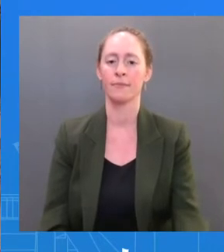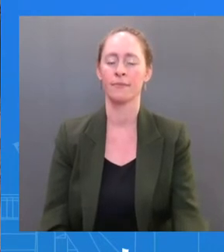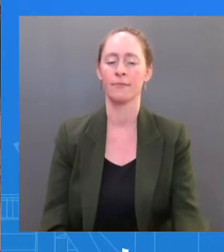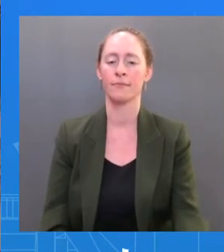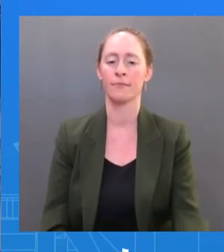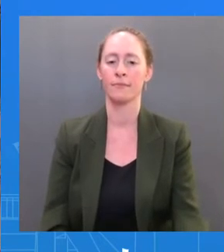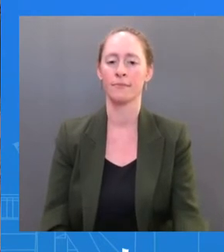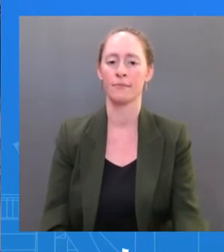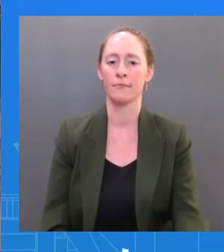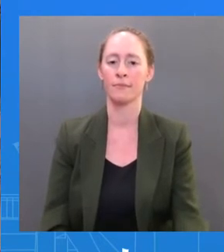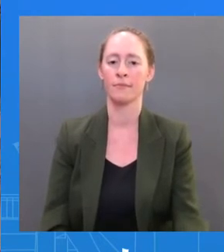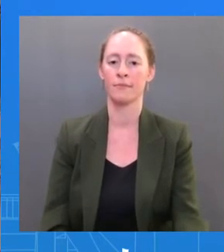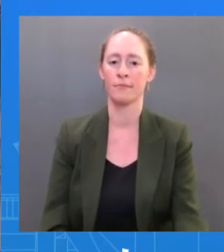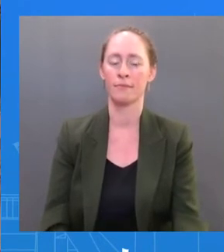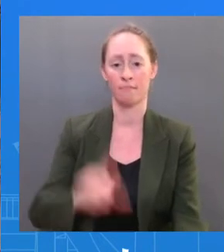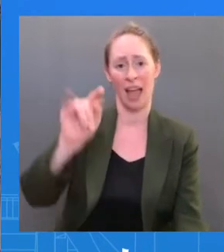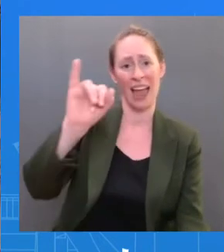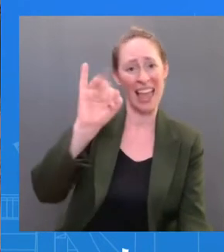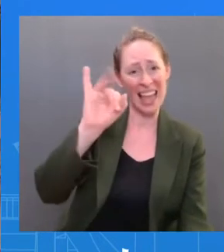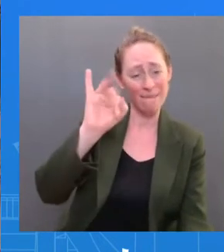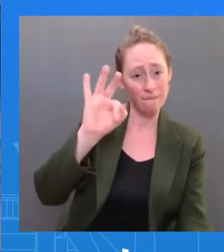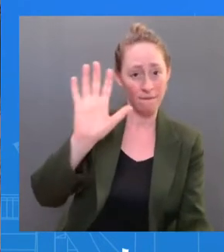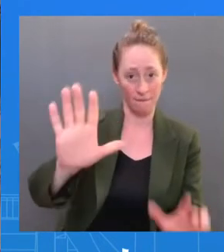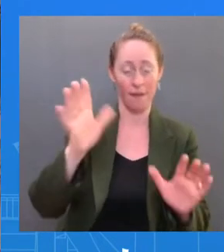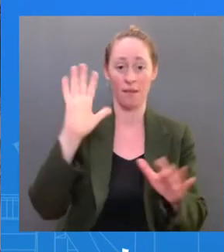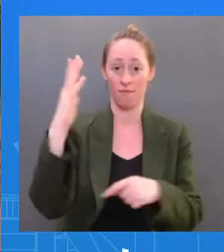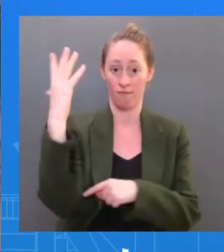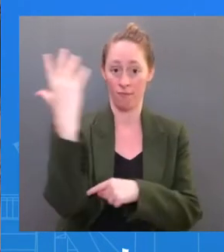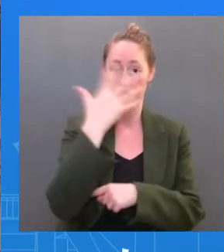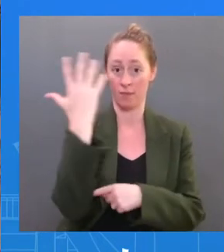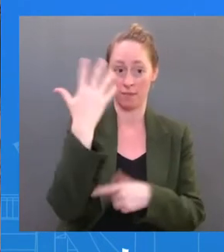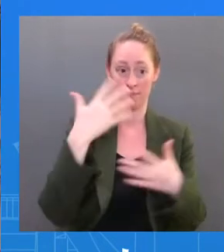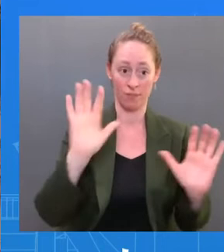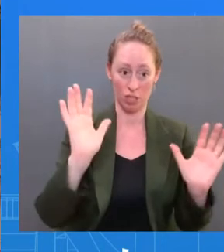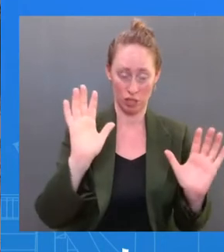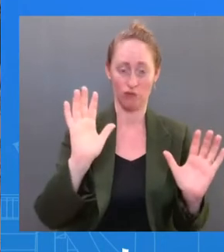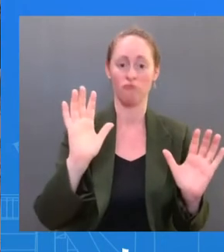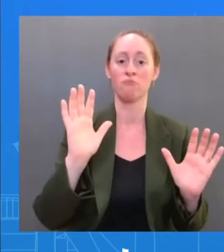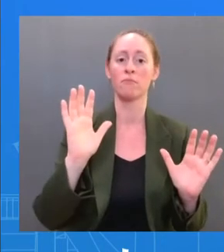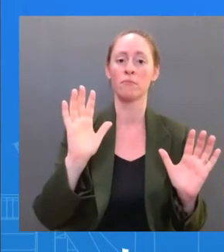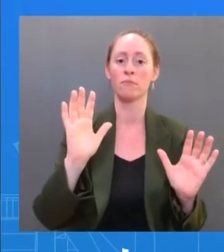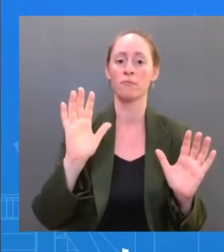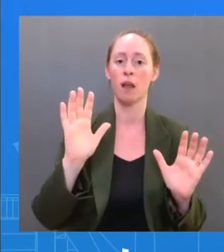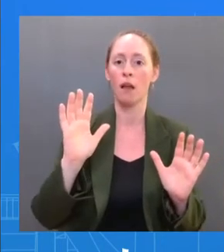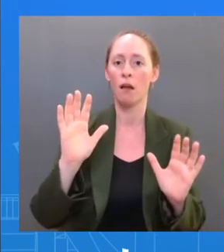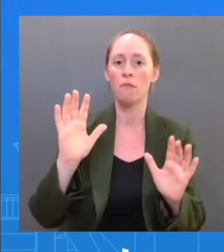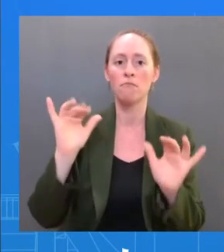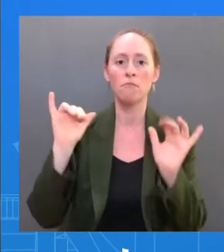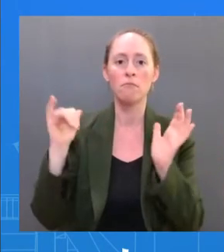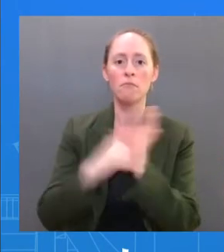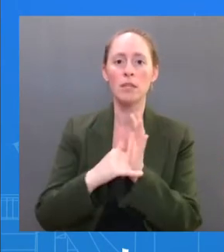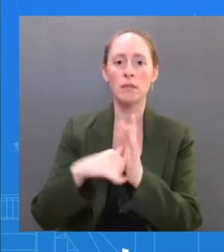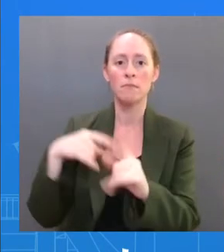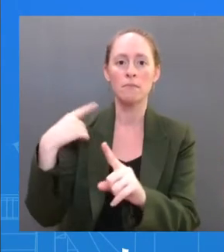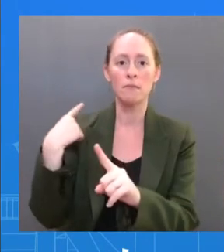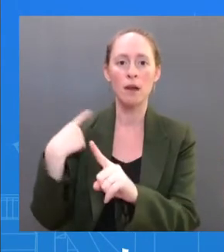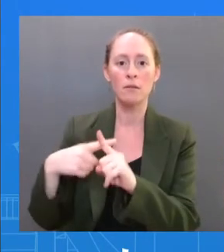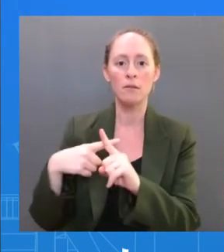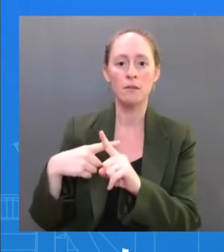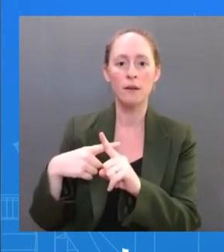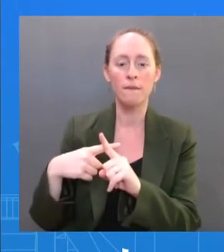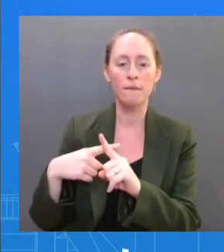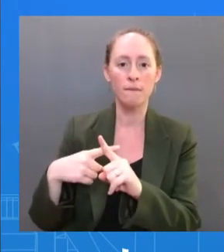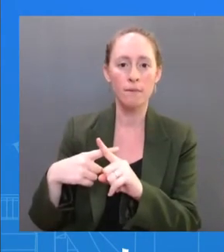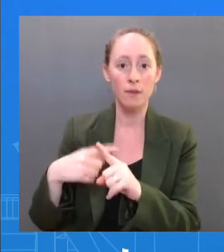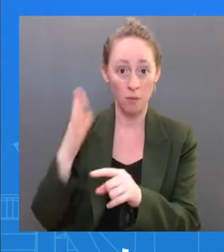rebound case — in other words, tested positive after testing negative — get a second course of Pax Livid? Dr. A lot of hypotheticals there of lots of things that might